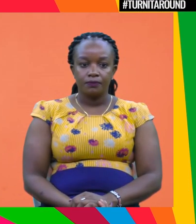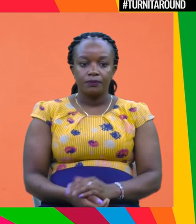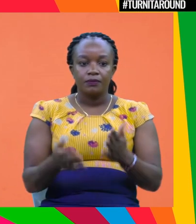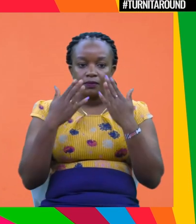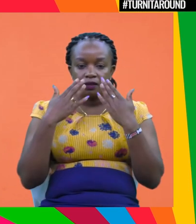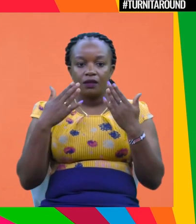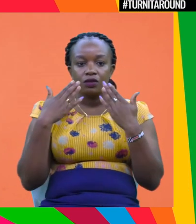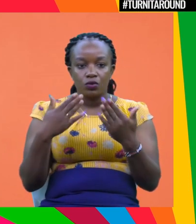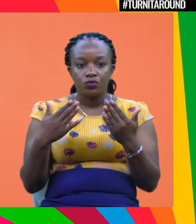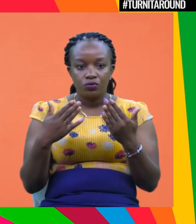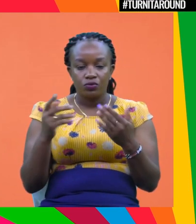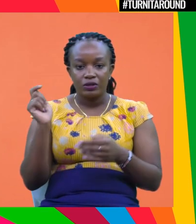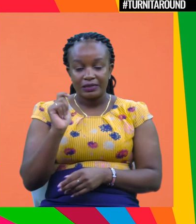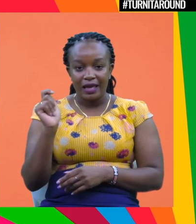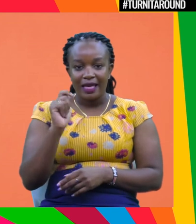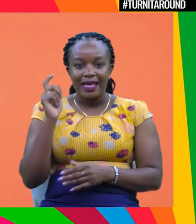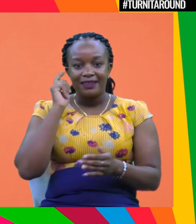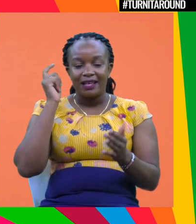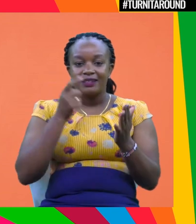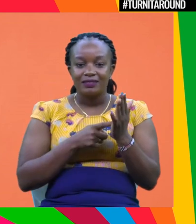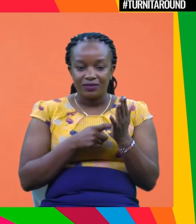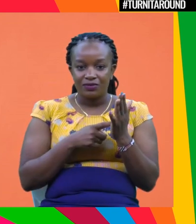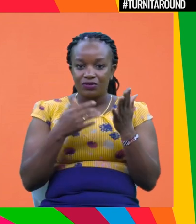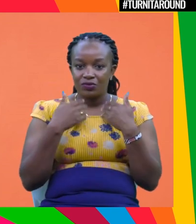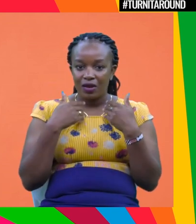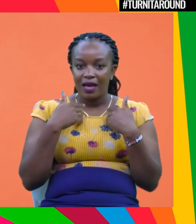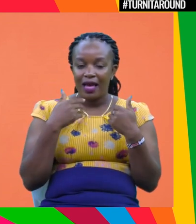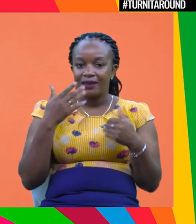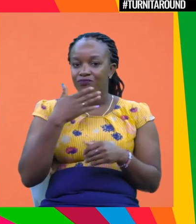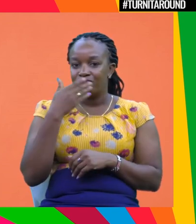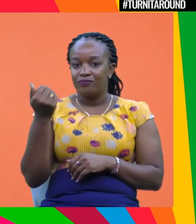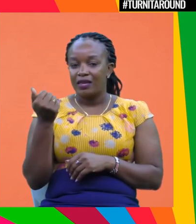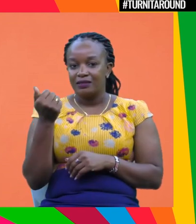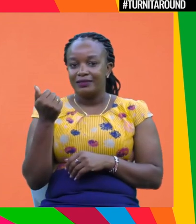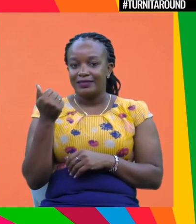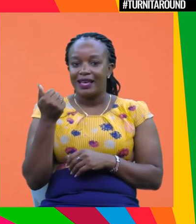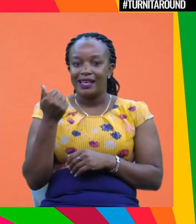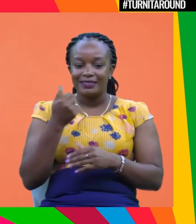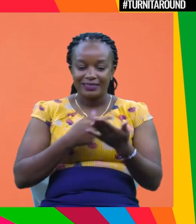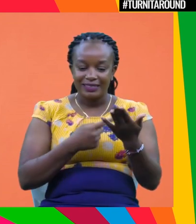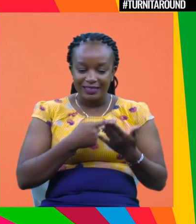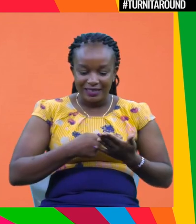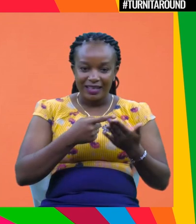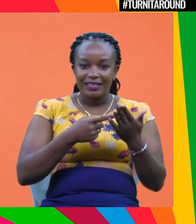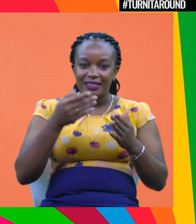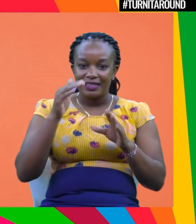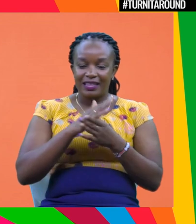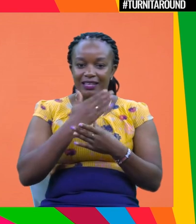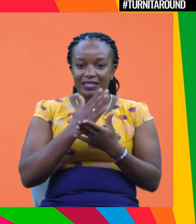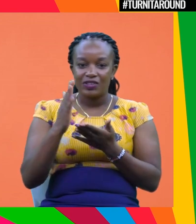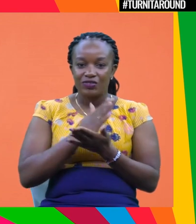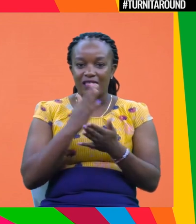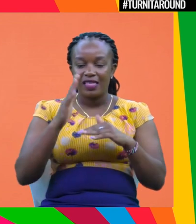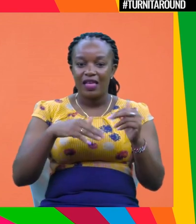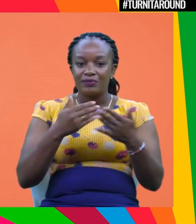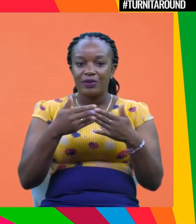you, Trista. I just realized, um, you're the, you're the, you're better in moderating this session than I. I'm not sure about